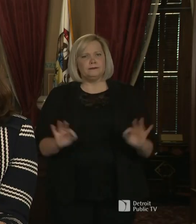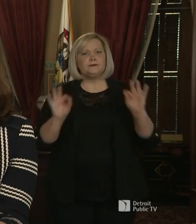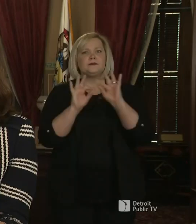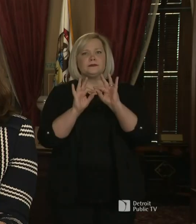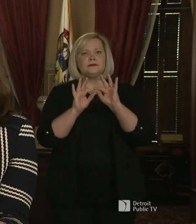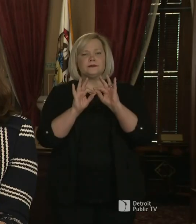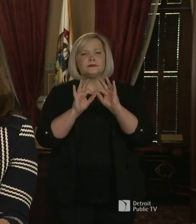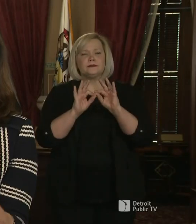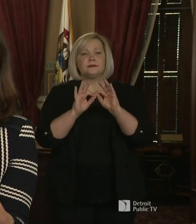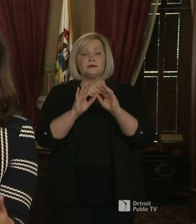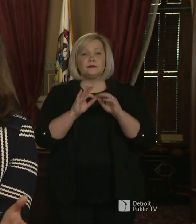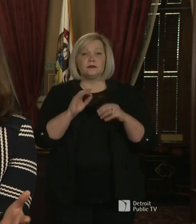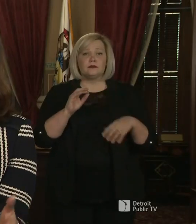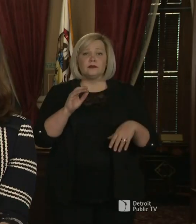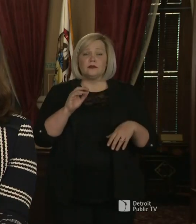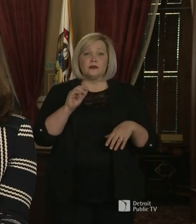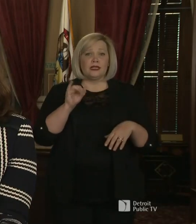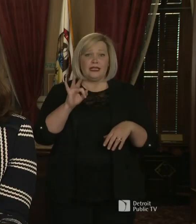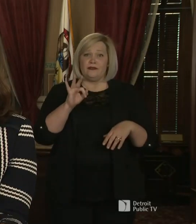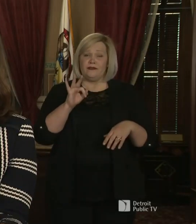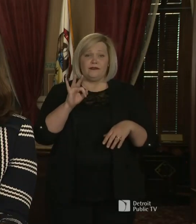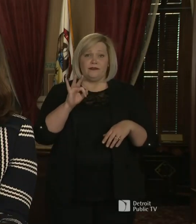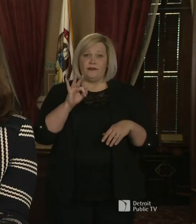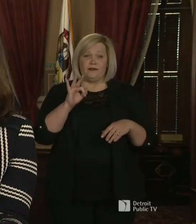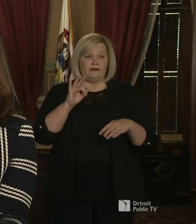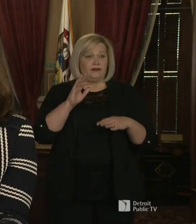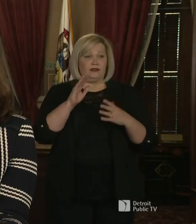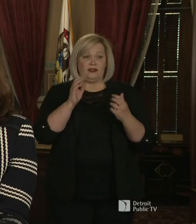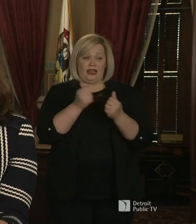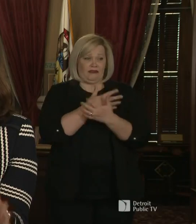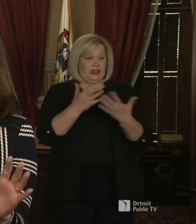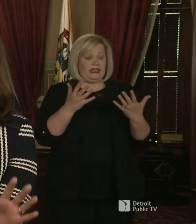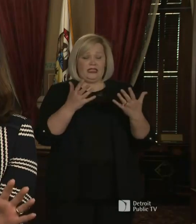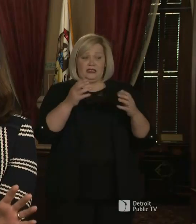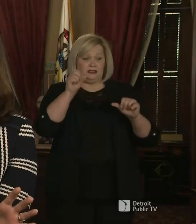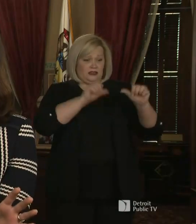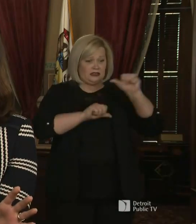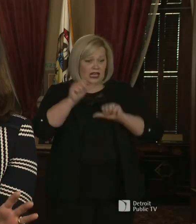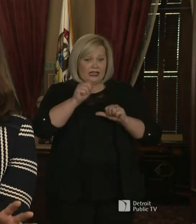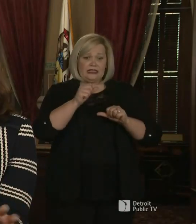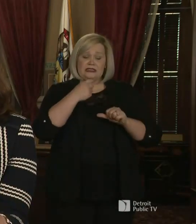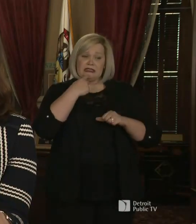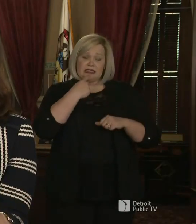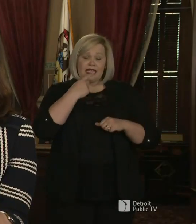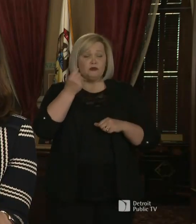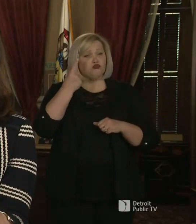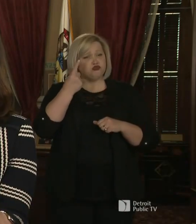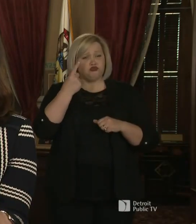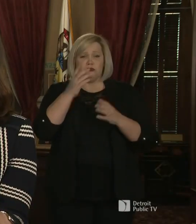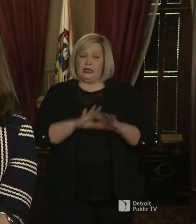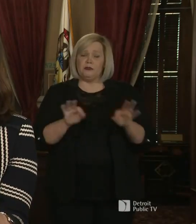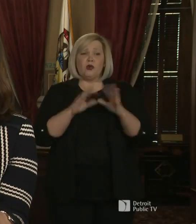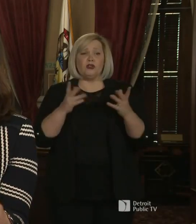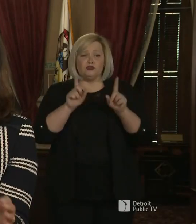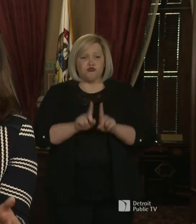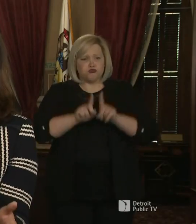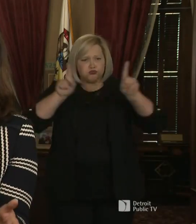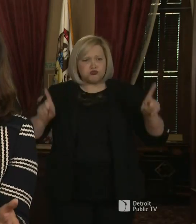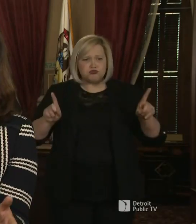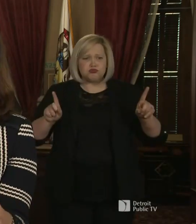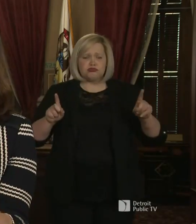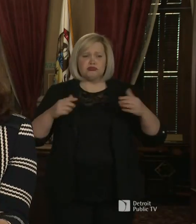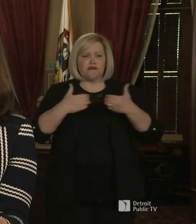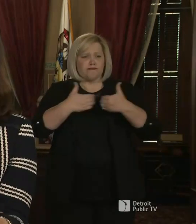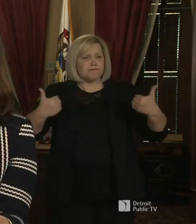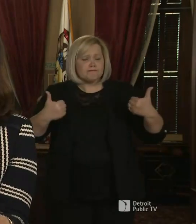as, uh, all the science continues to point toward social distancing being the most important thing that we can do, we're going to have